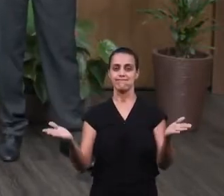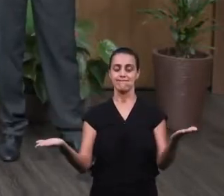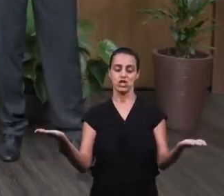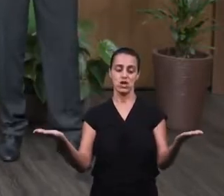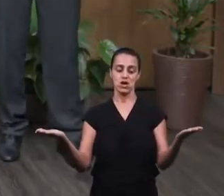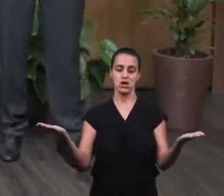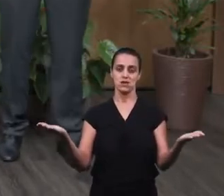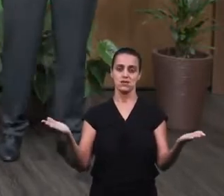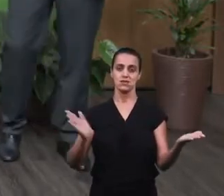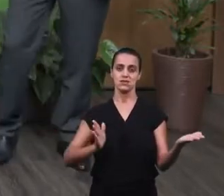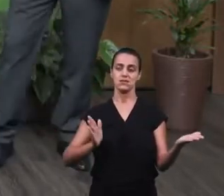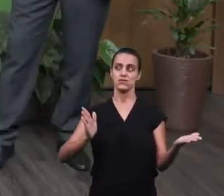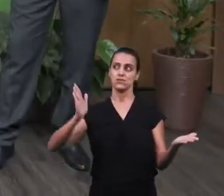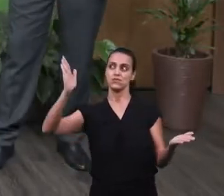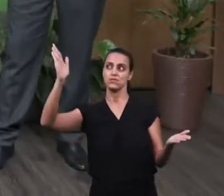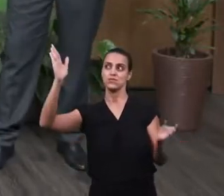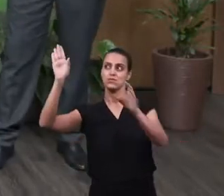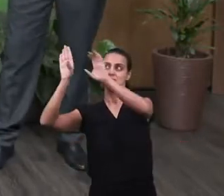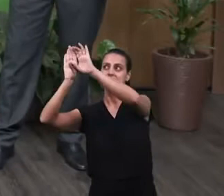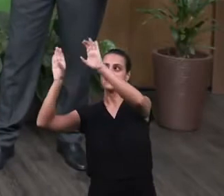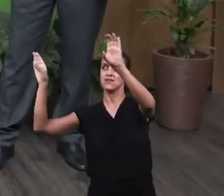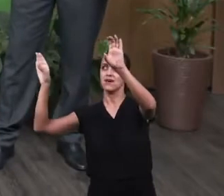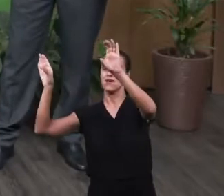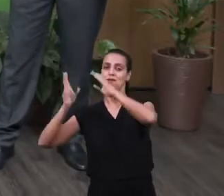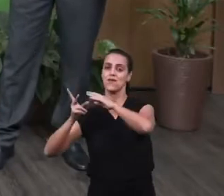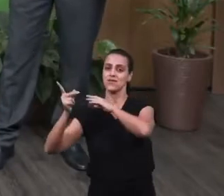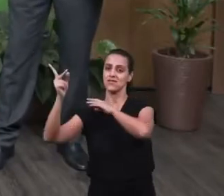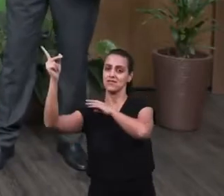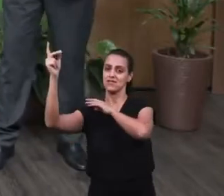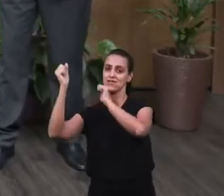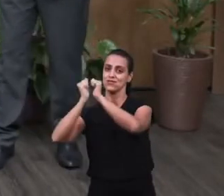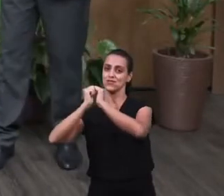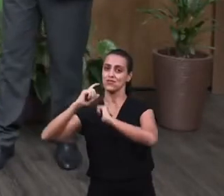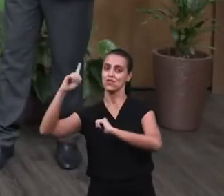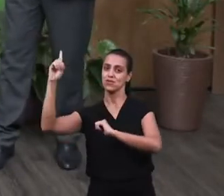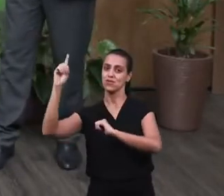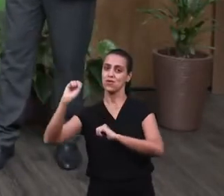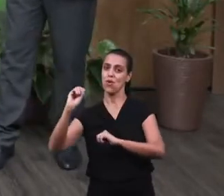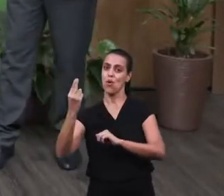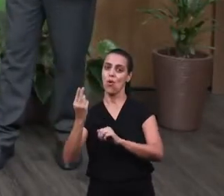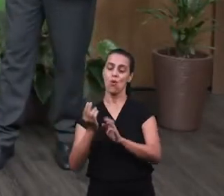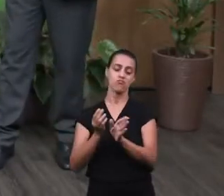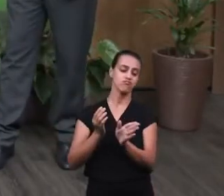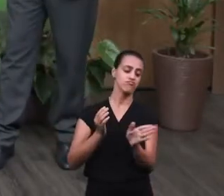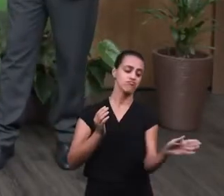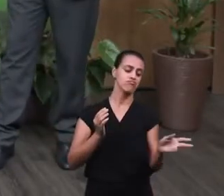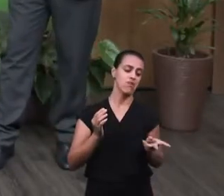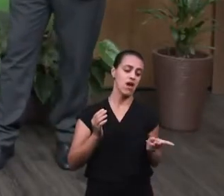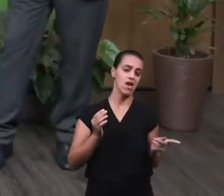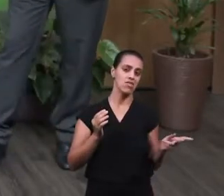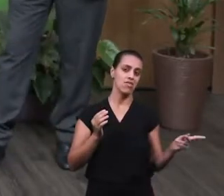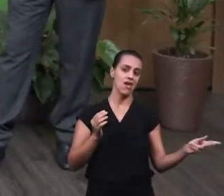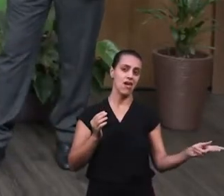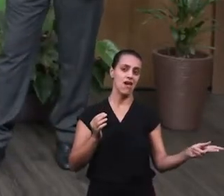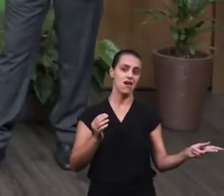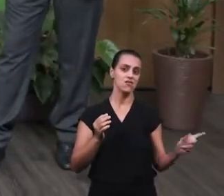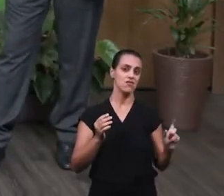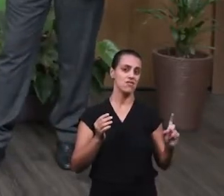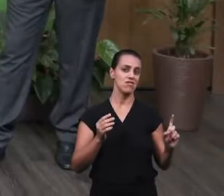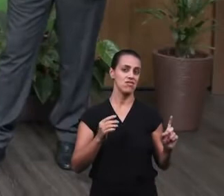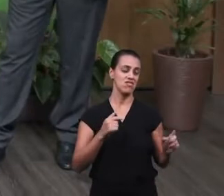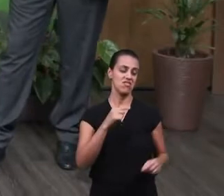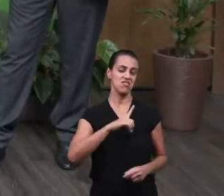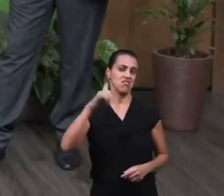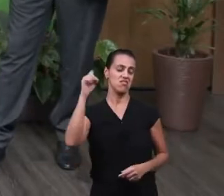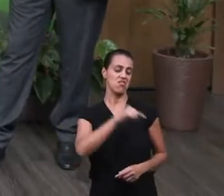are two potential destinies that it could face. Eternity with God or eternity without God. Therefore,